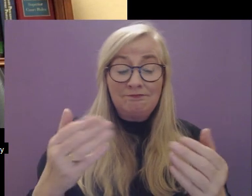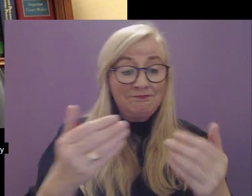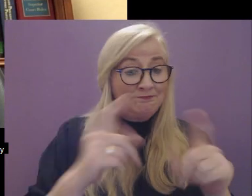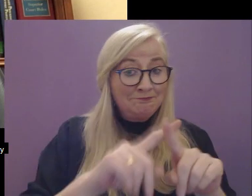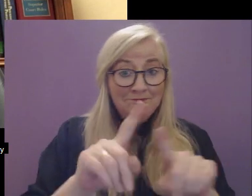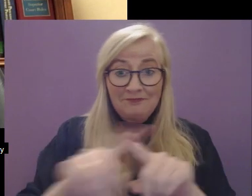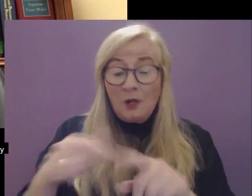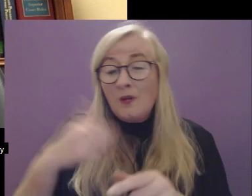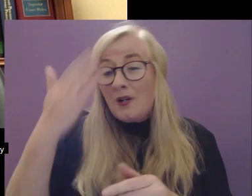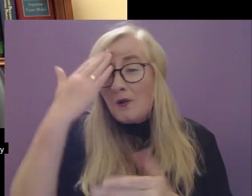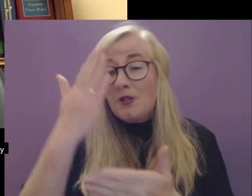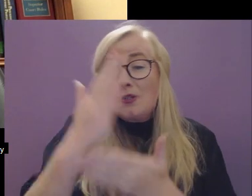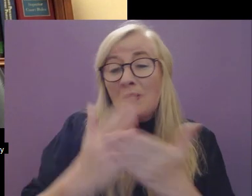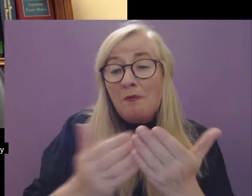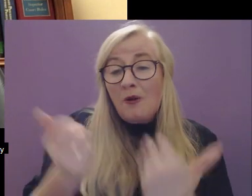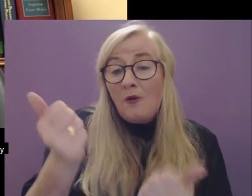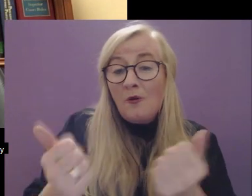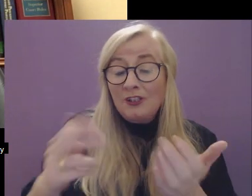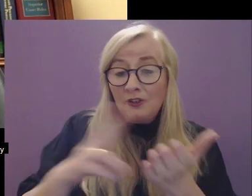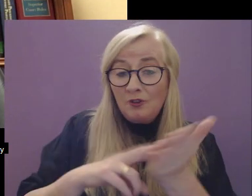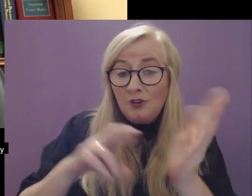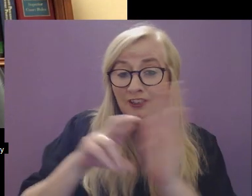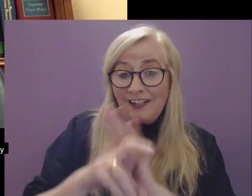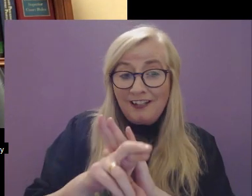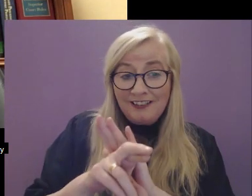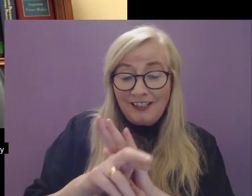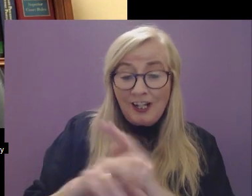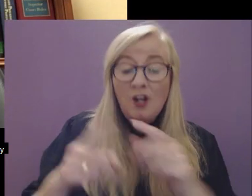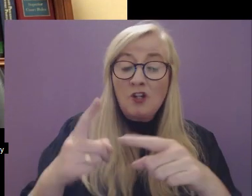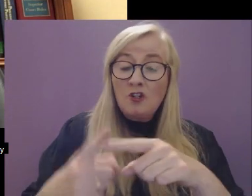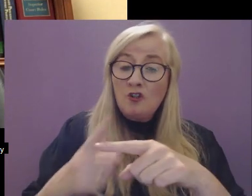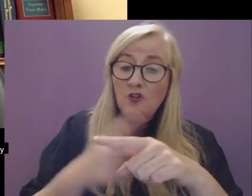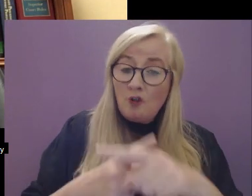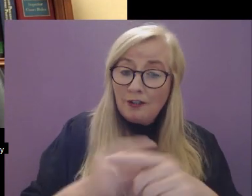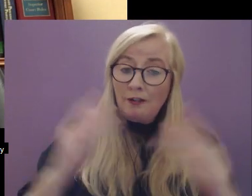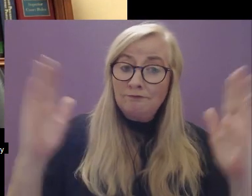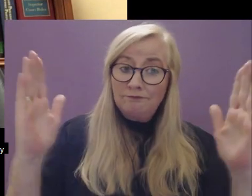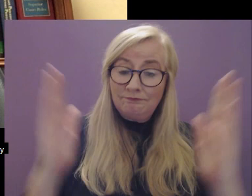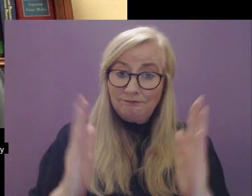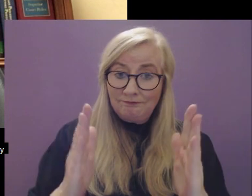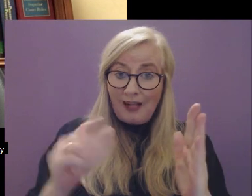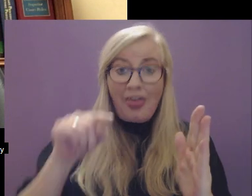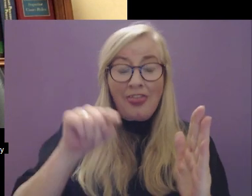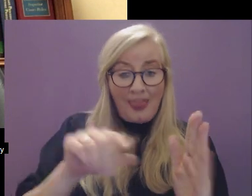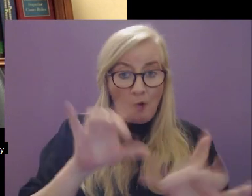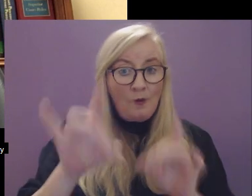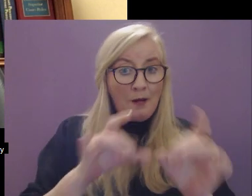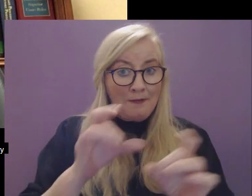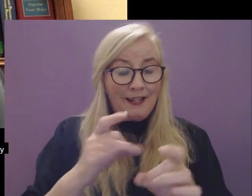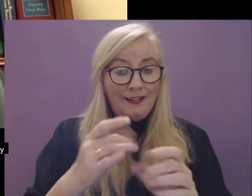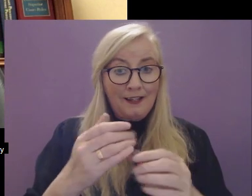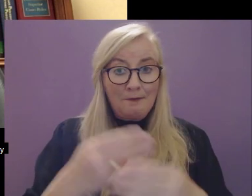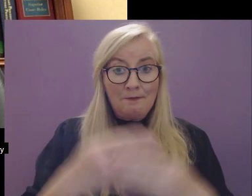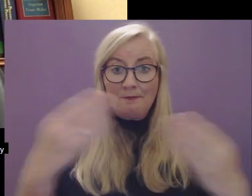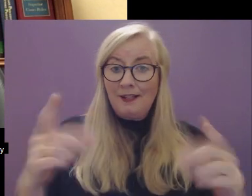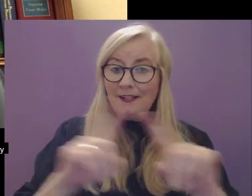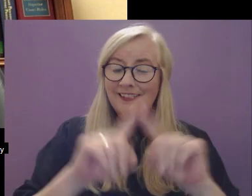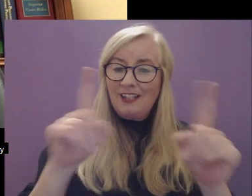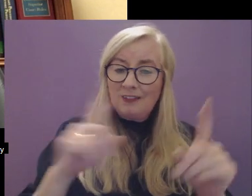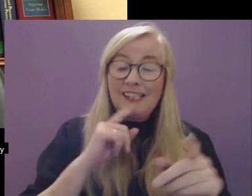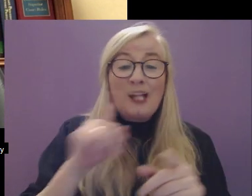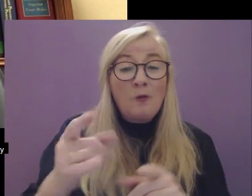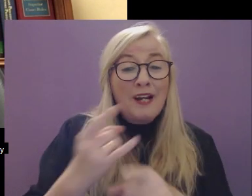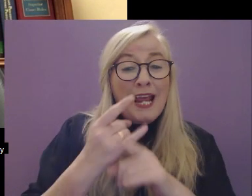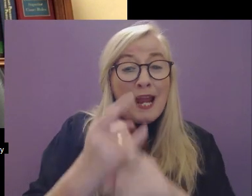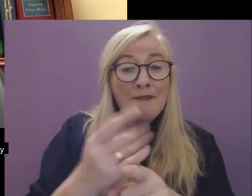are aware that for some court users with disabilities, shorter court sessions may make all of the difference to them. It is really